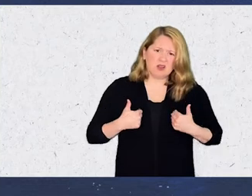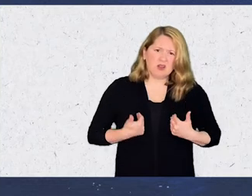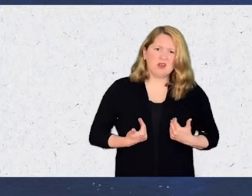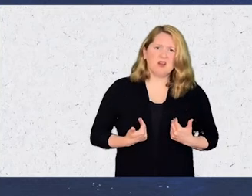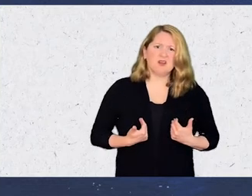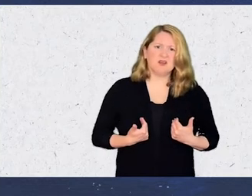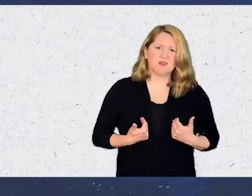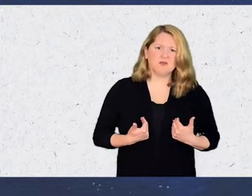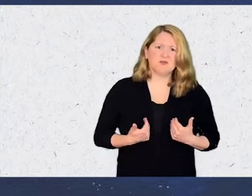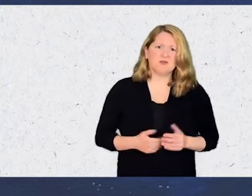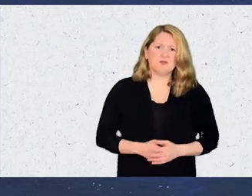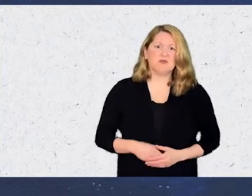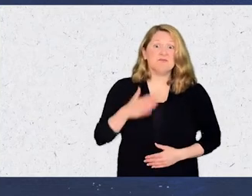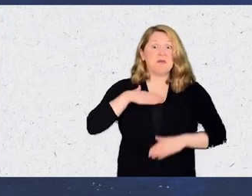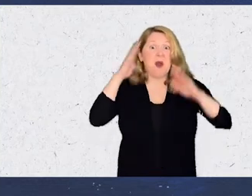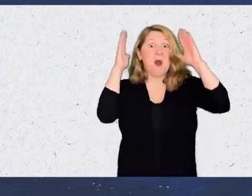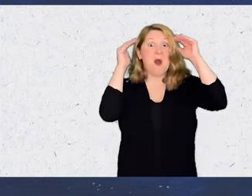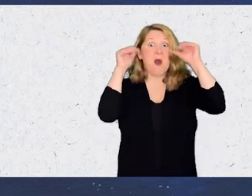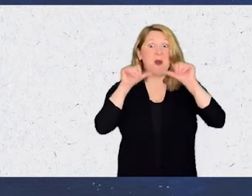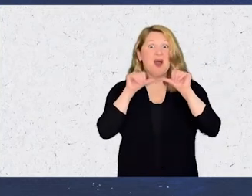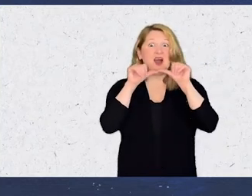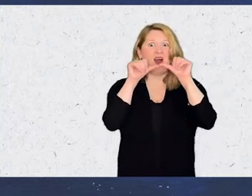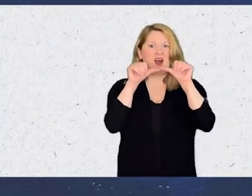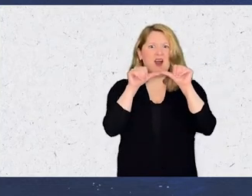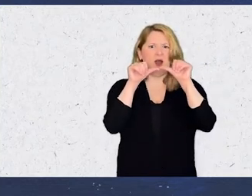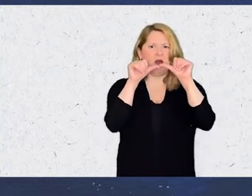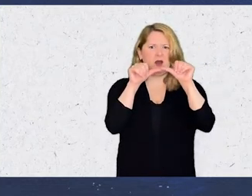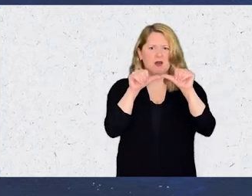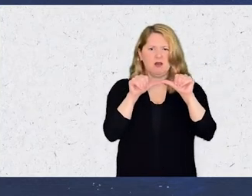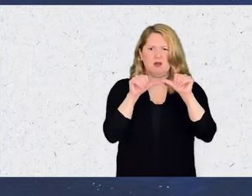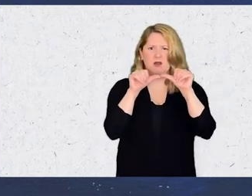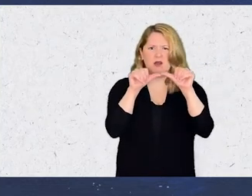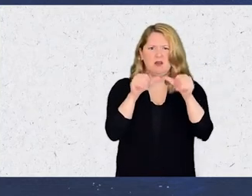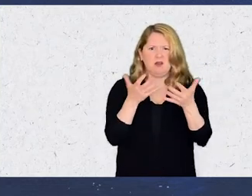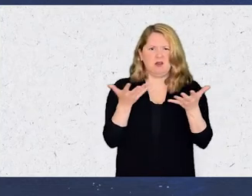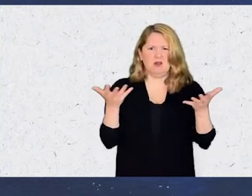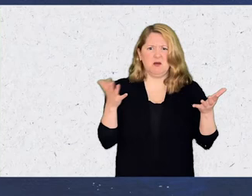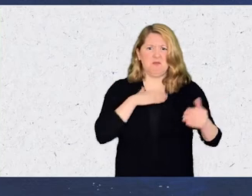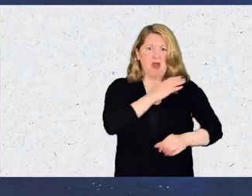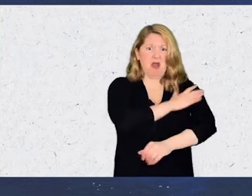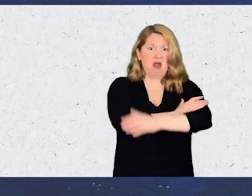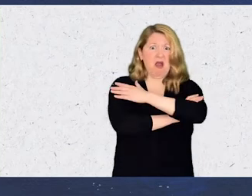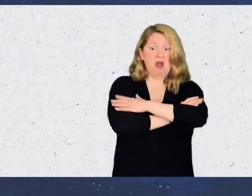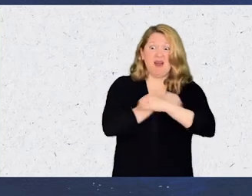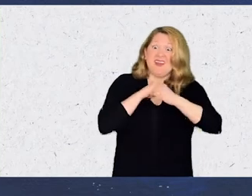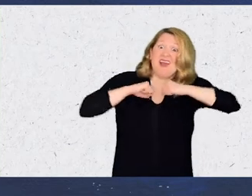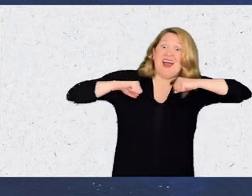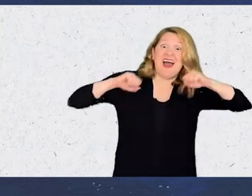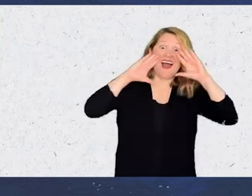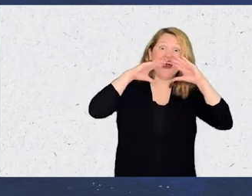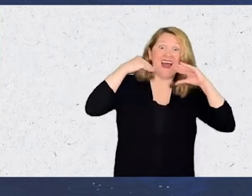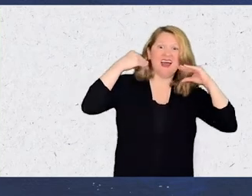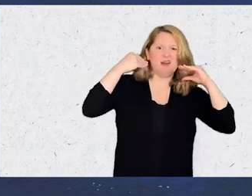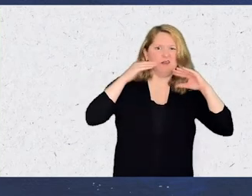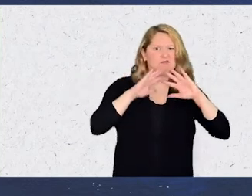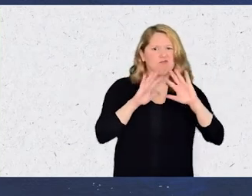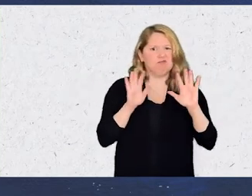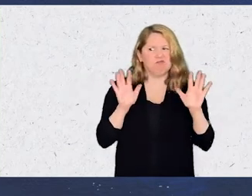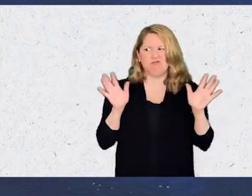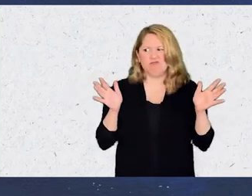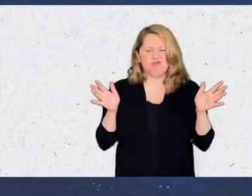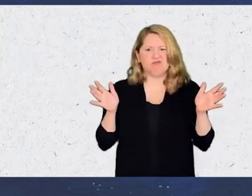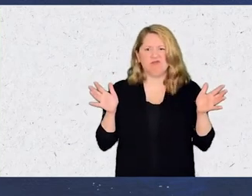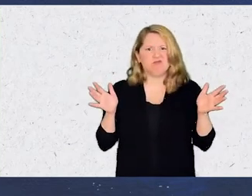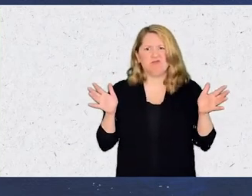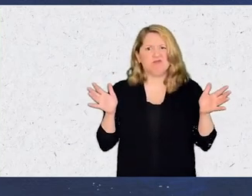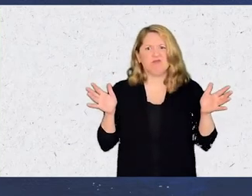weary. My hopefulness kept my limbs from moving, my arms from stretching, and my lips from